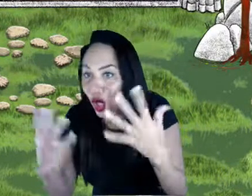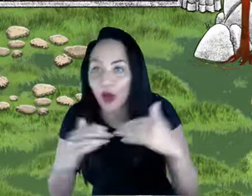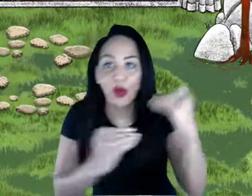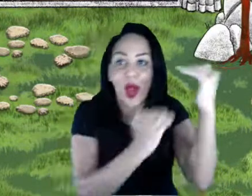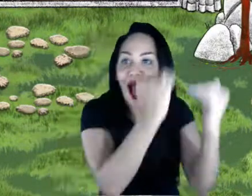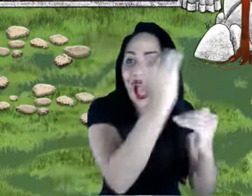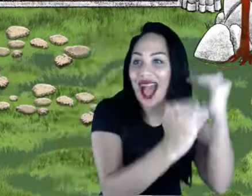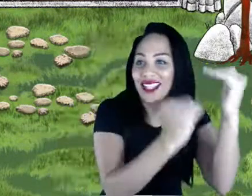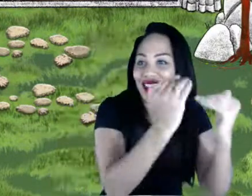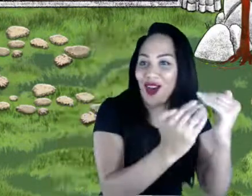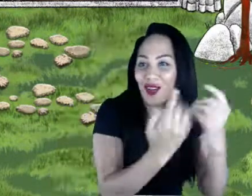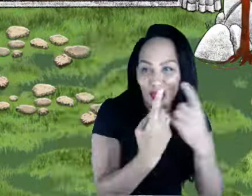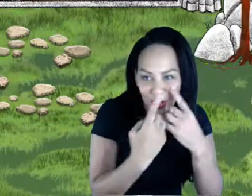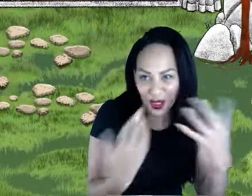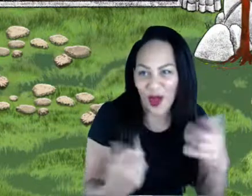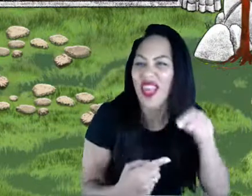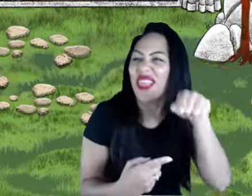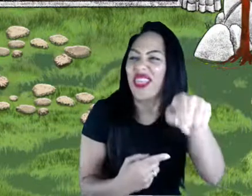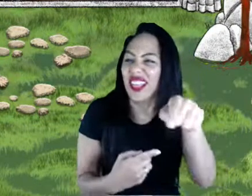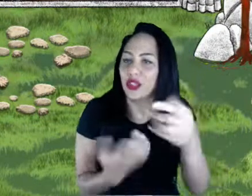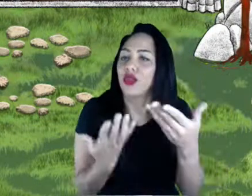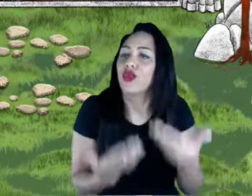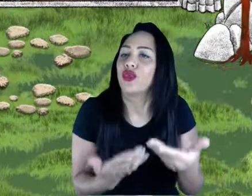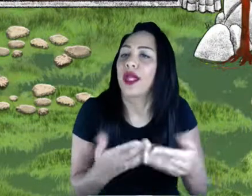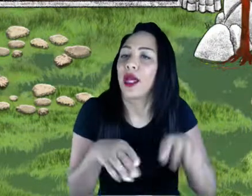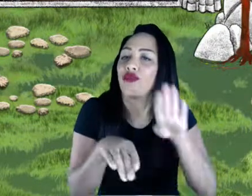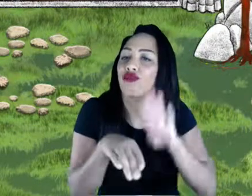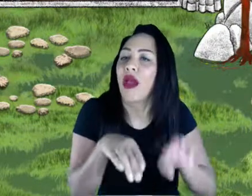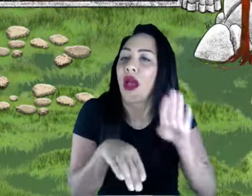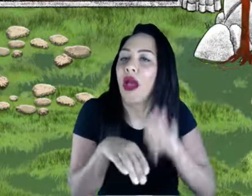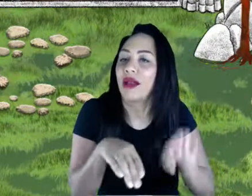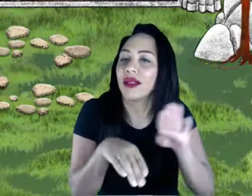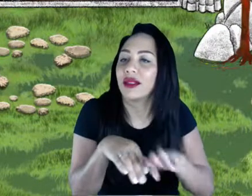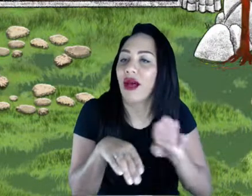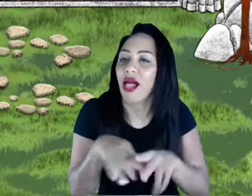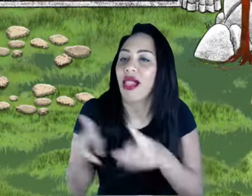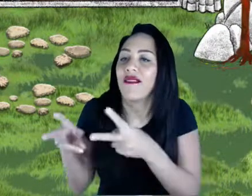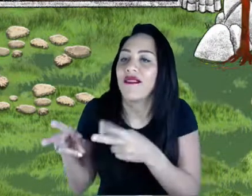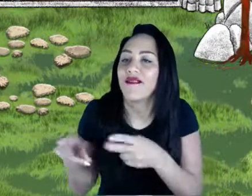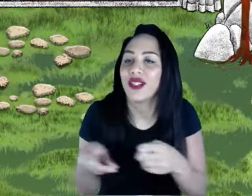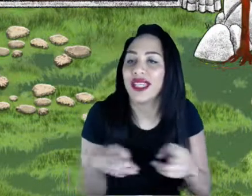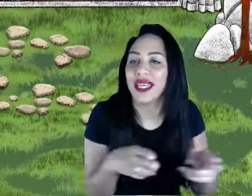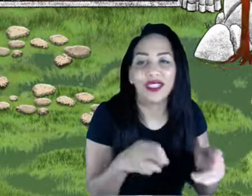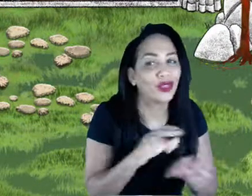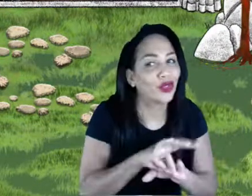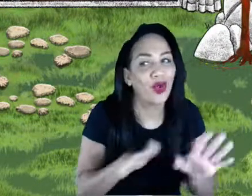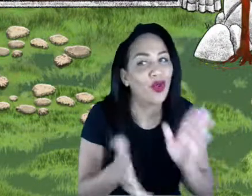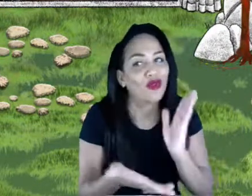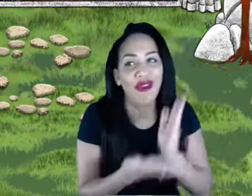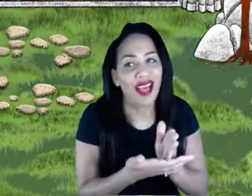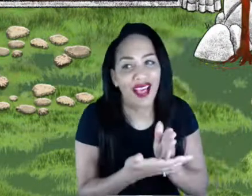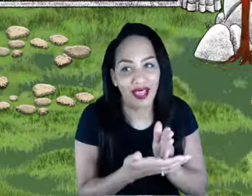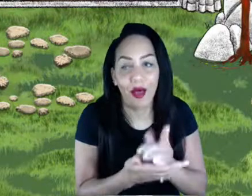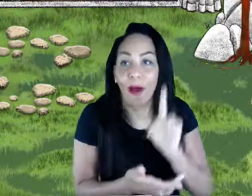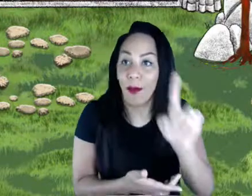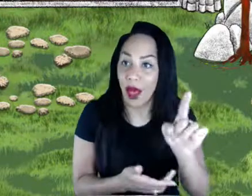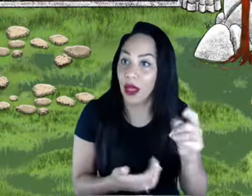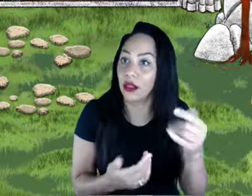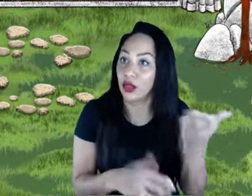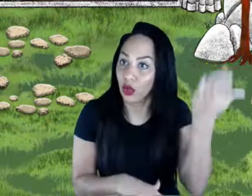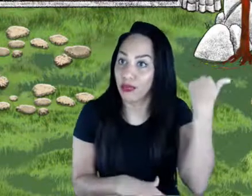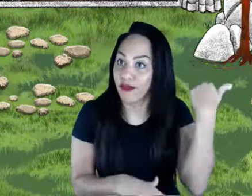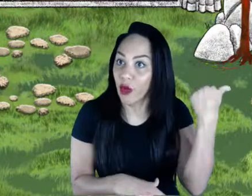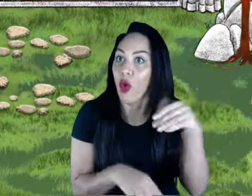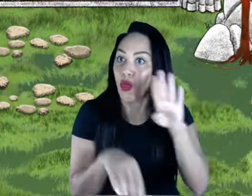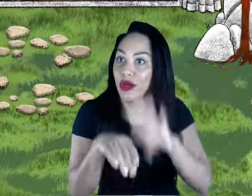footage. So this isn't the real version. However, we did live stream this rehearsal. And it was audio